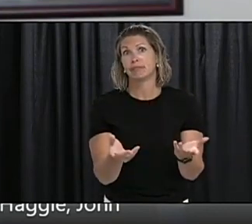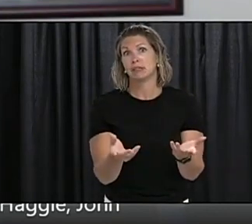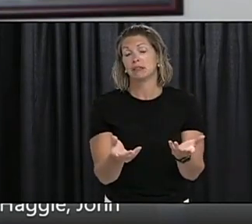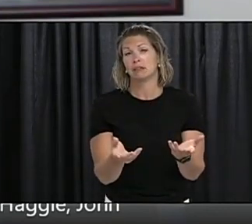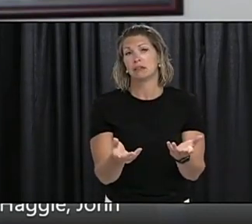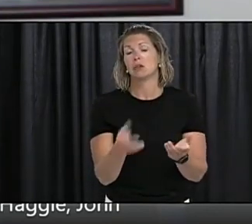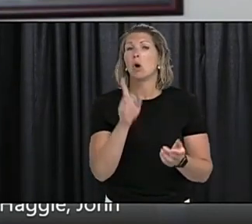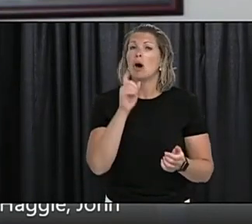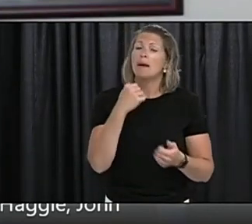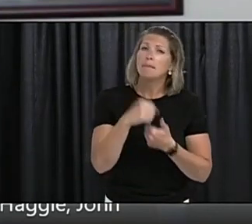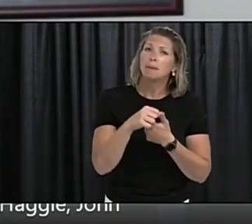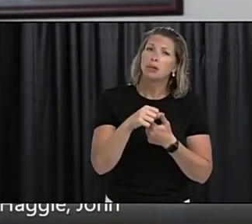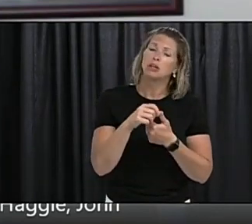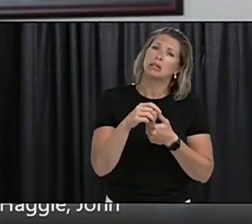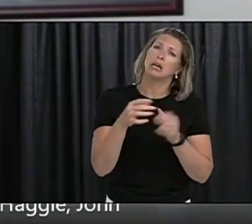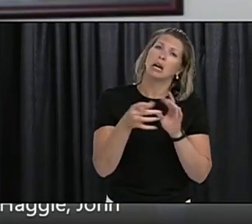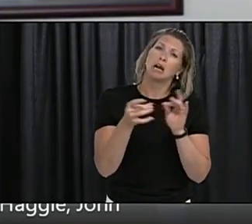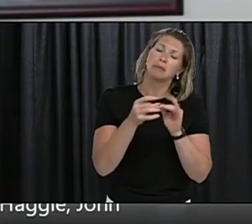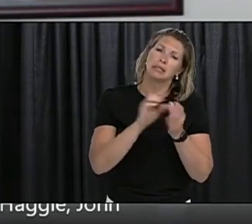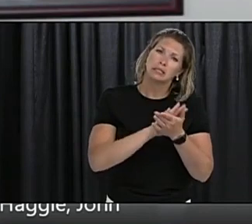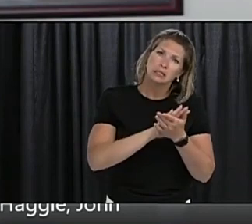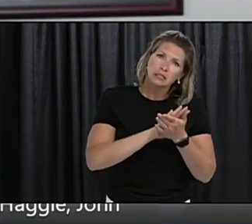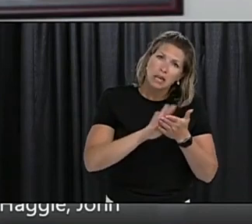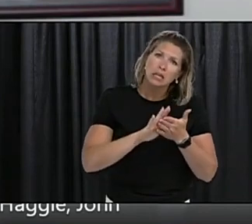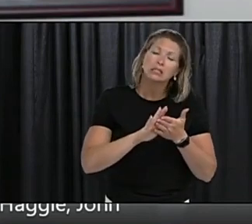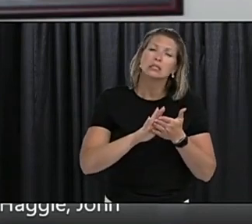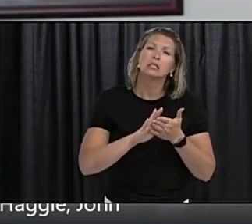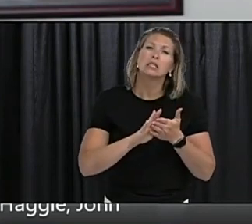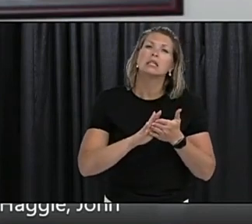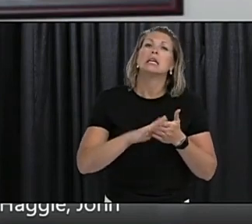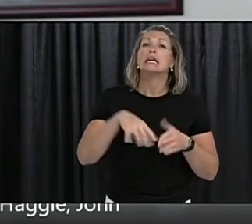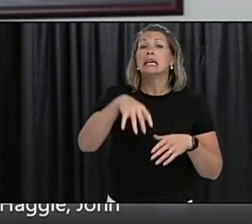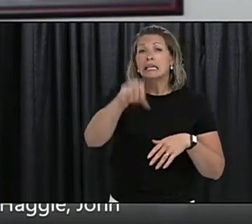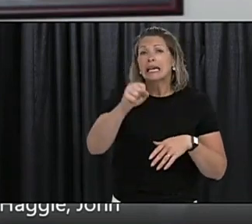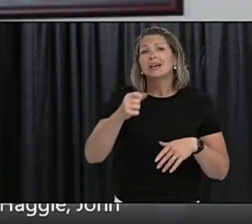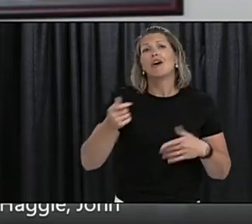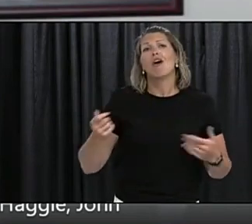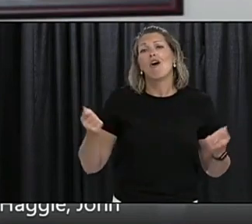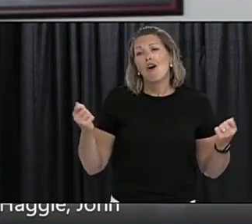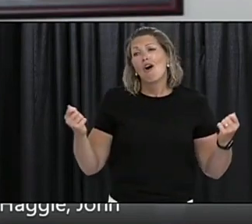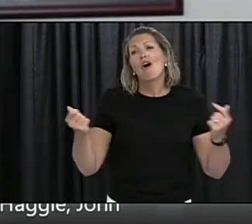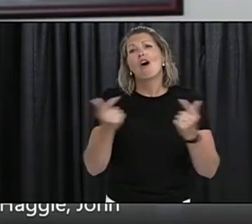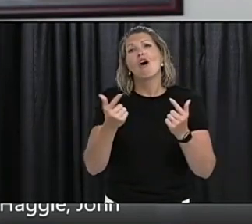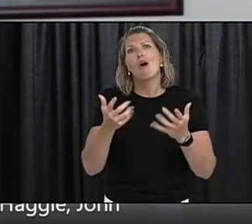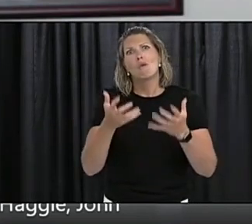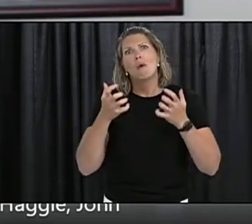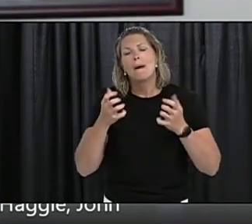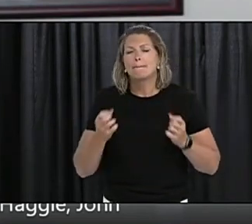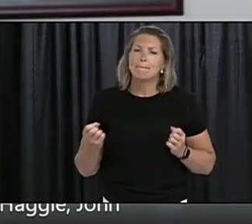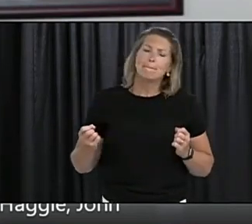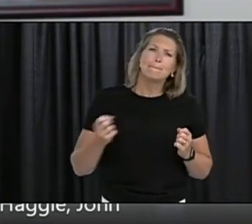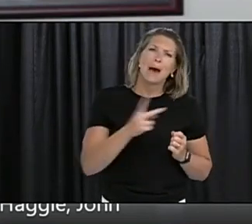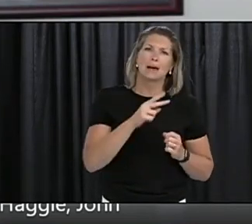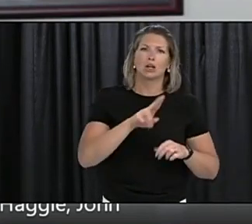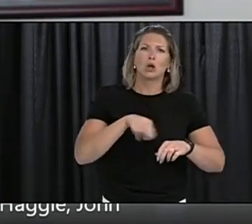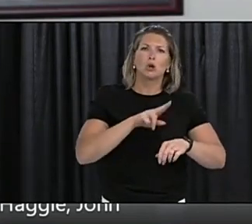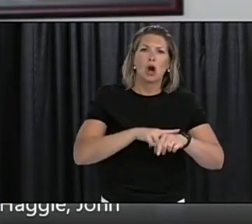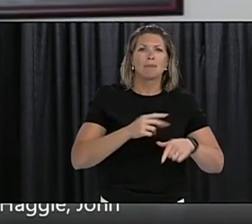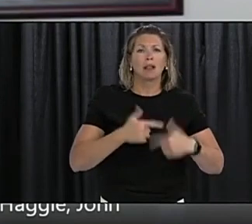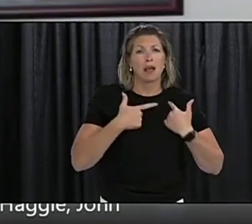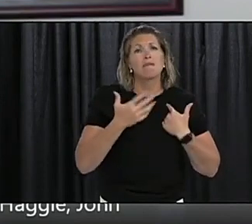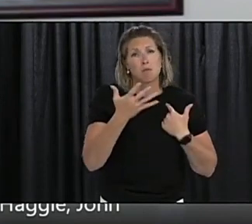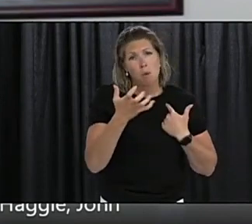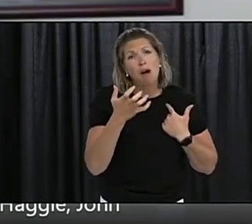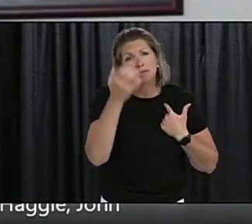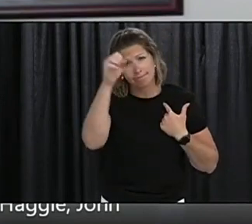think that we all face are around eagerness to try and return to a normal that will not be with us for some considerable time,